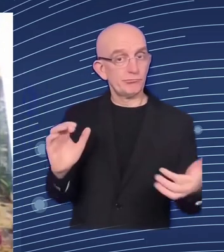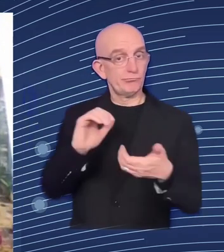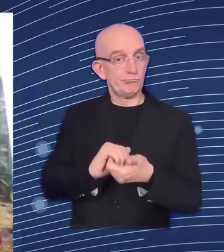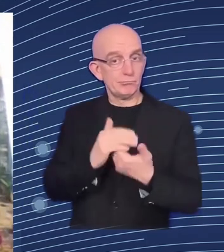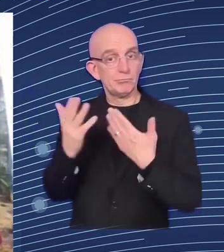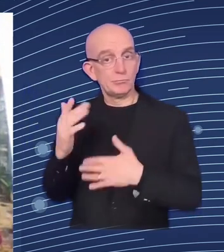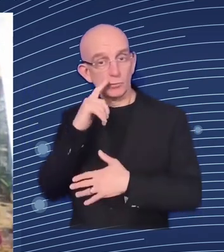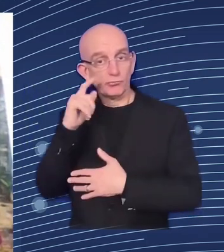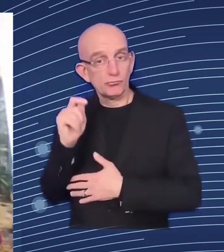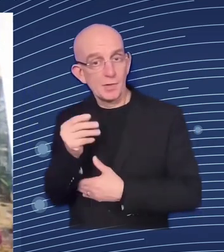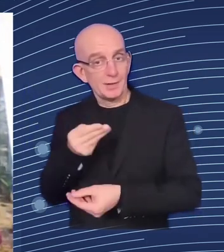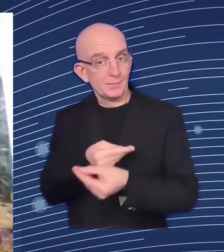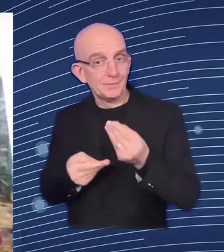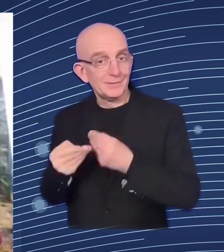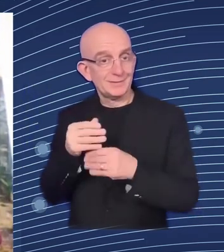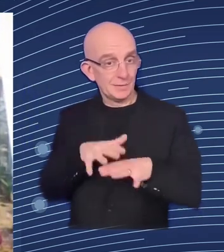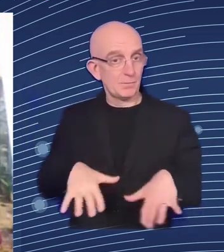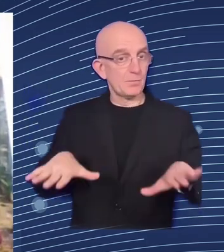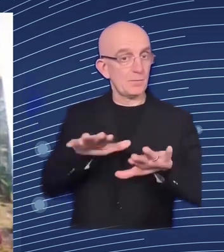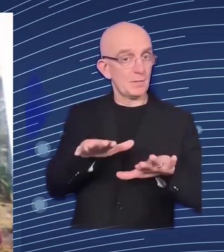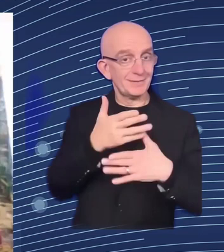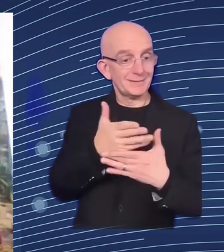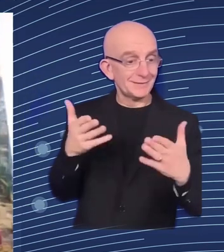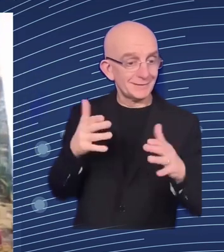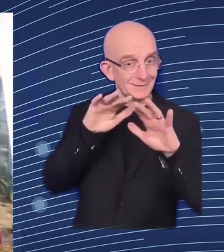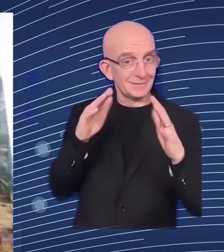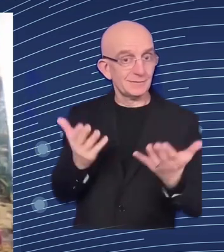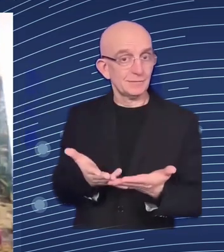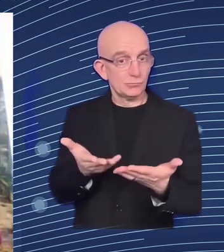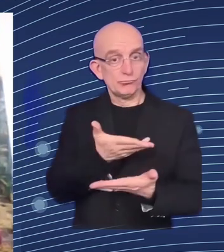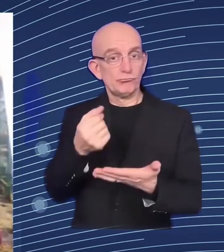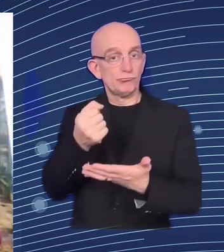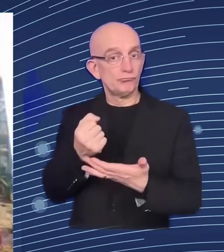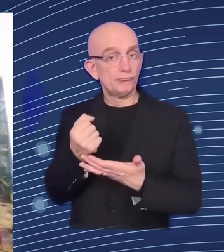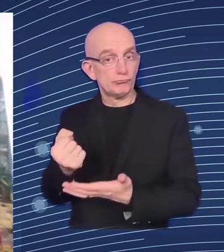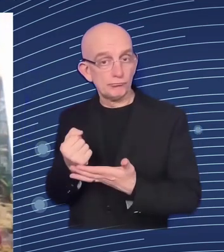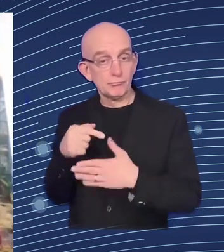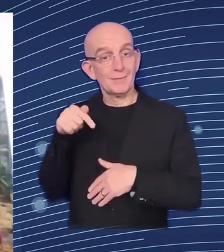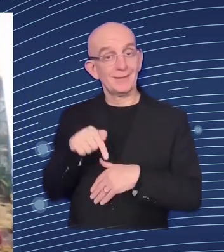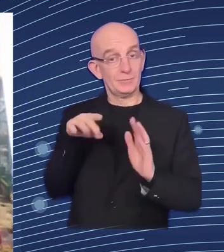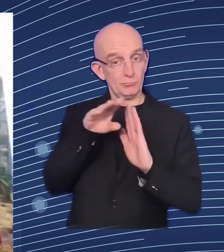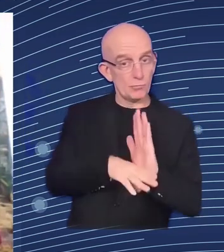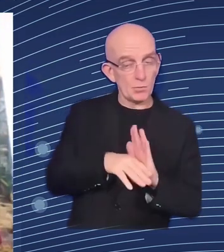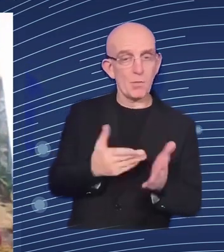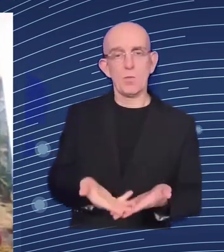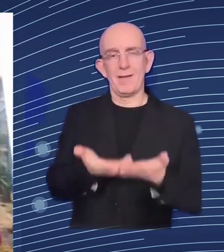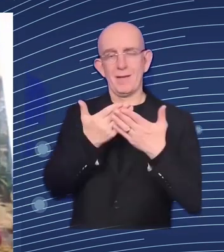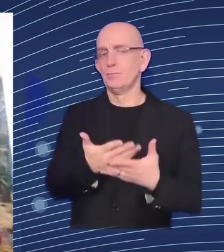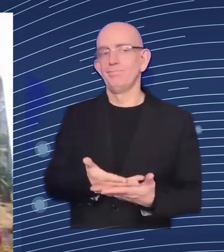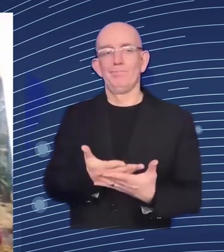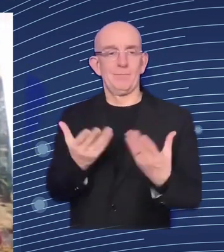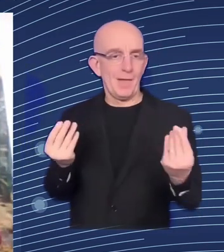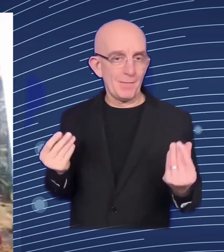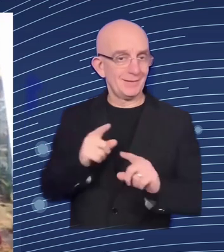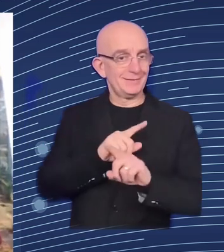develop their skills and i was also given an example of the ministry of economy of ukraine they created this special program